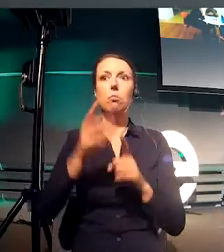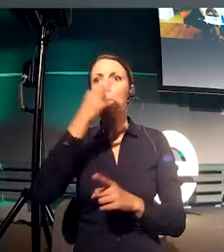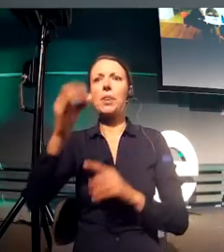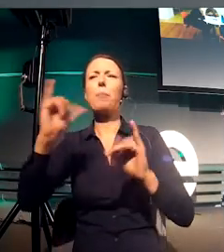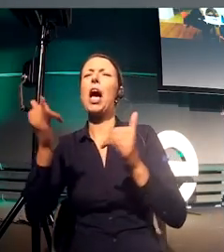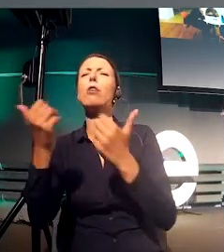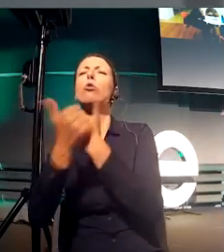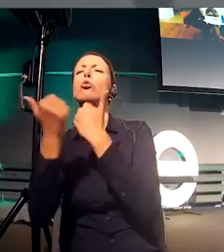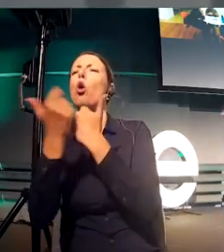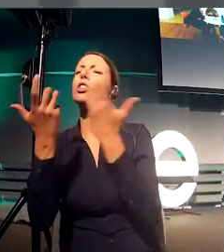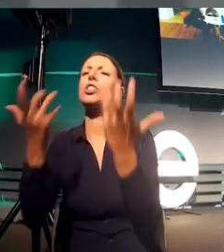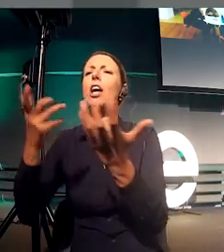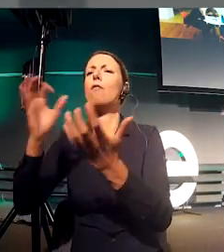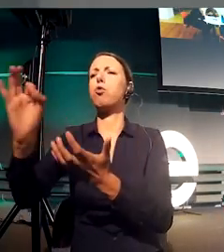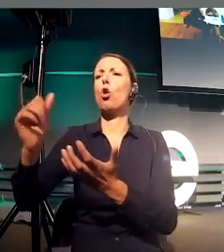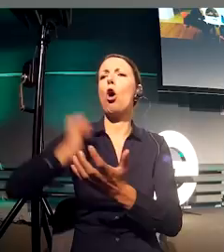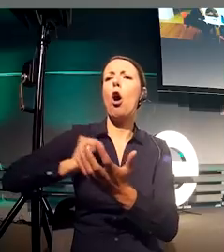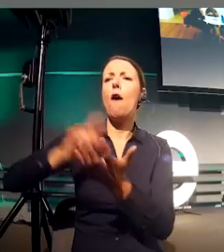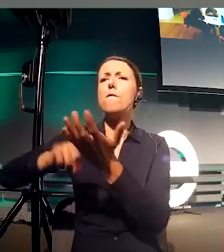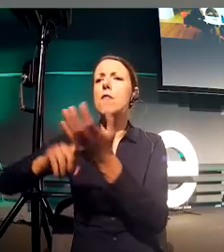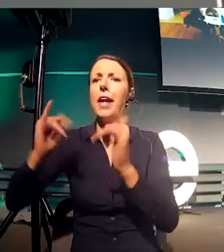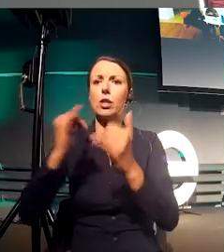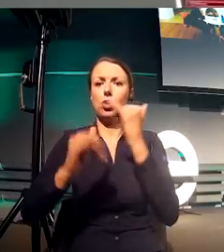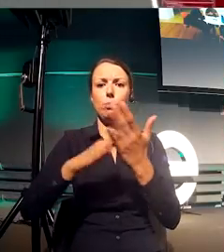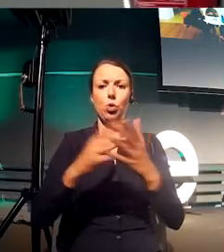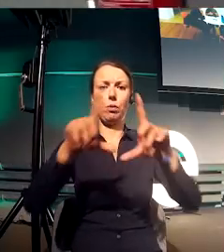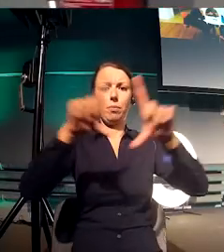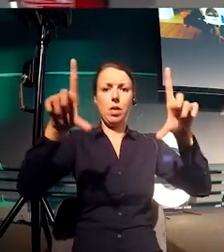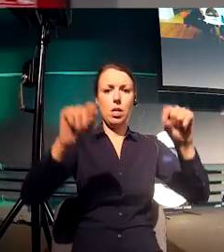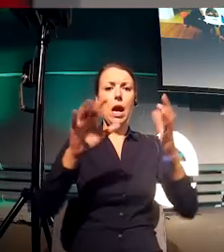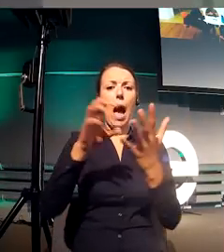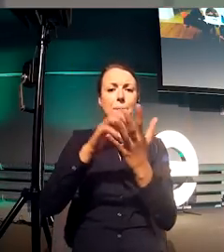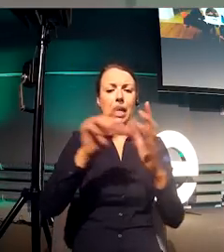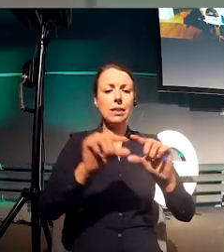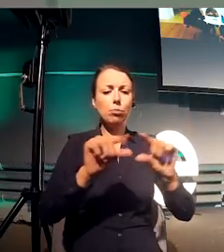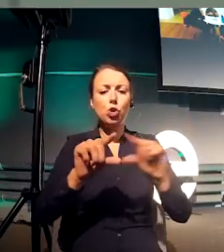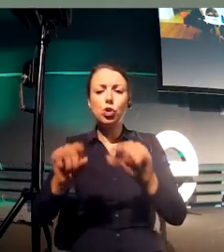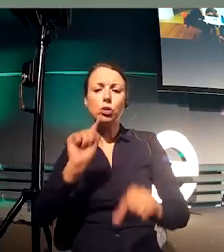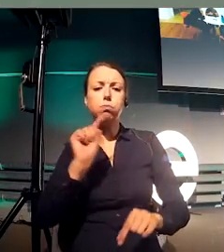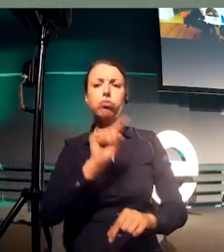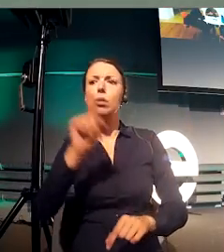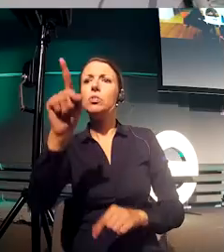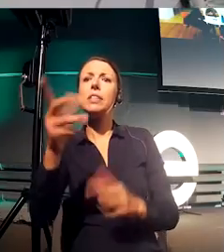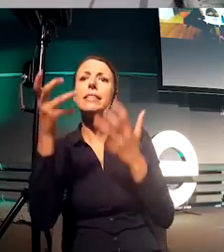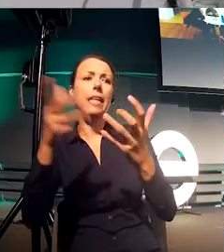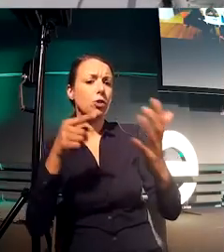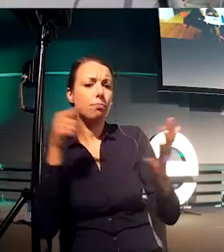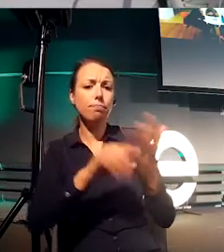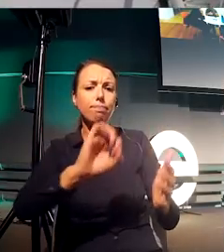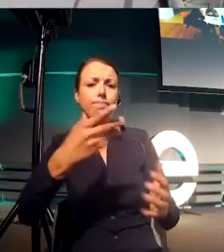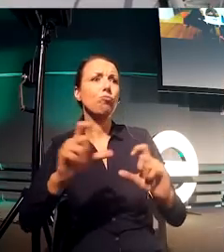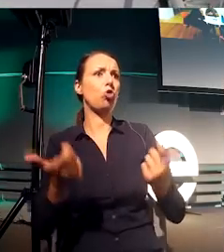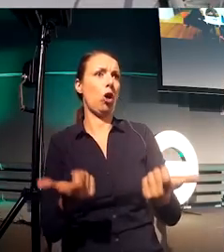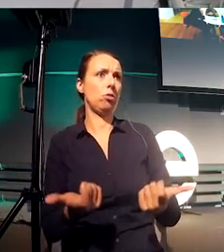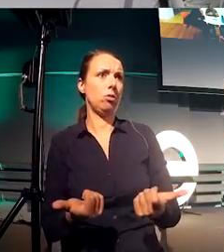other than making all these decisions, we do a lot of research. We have to create pixels. We have to actually